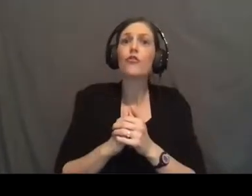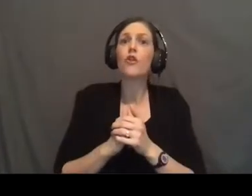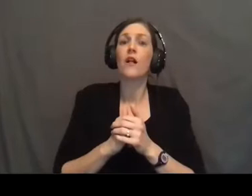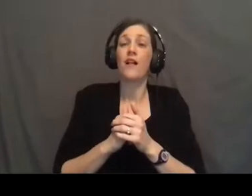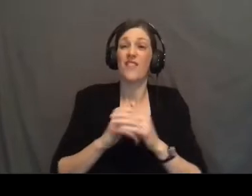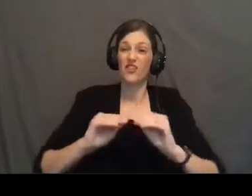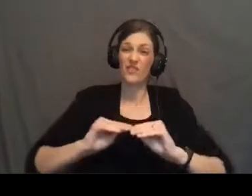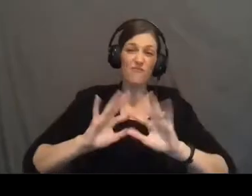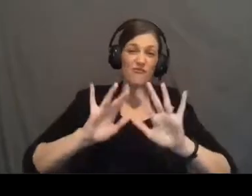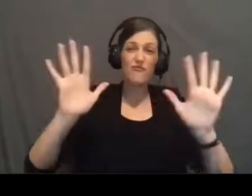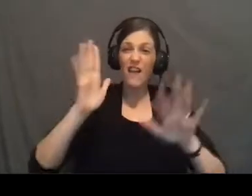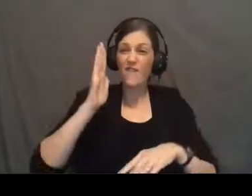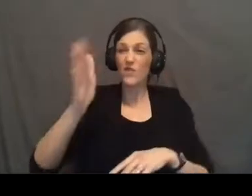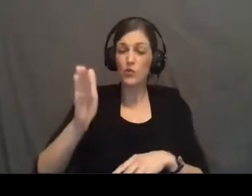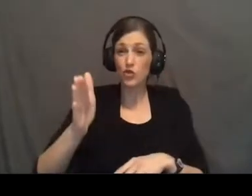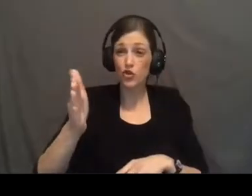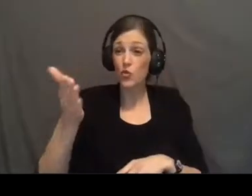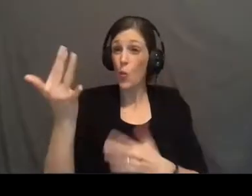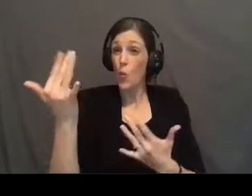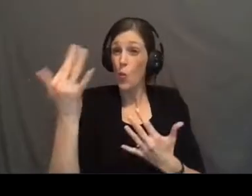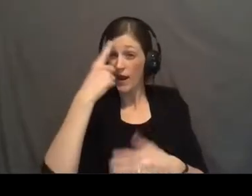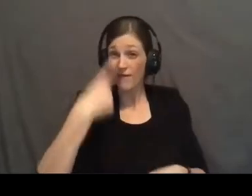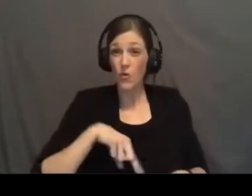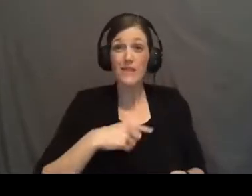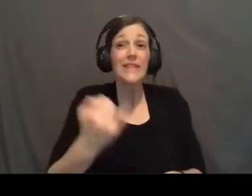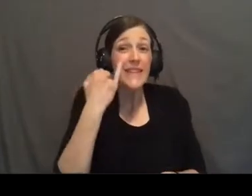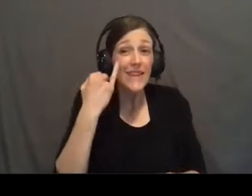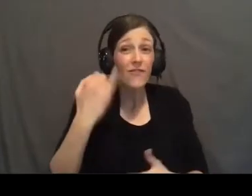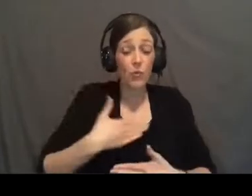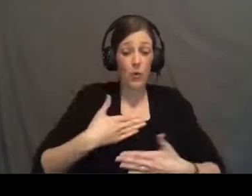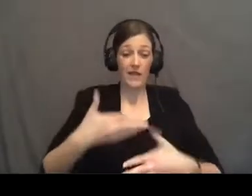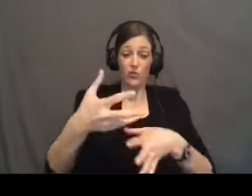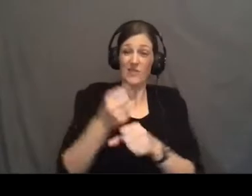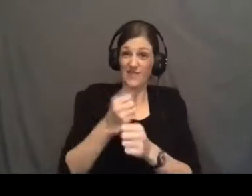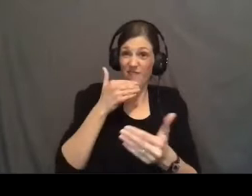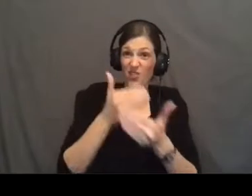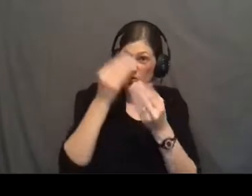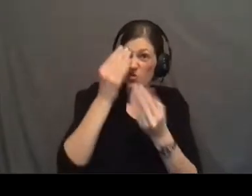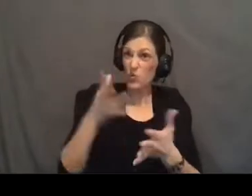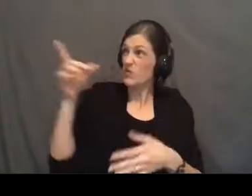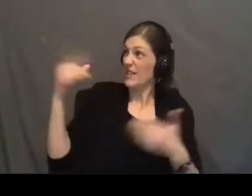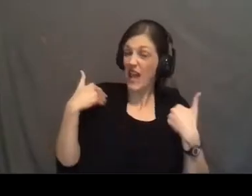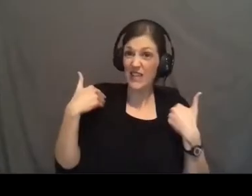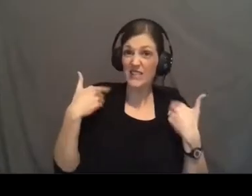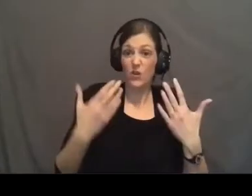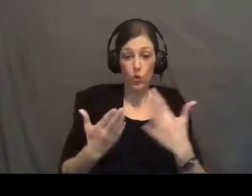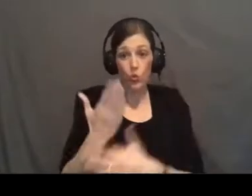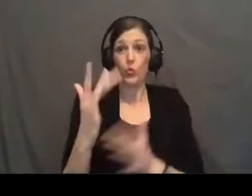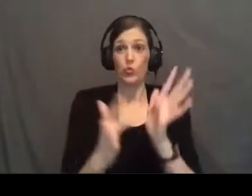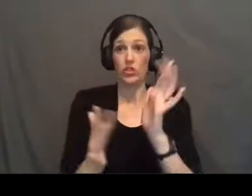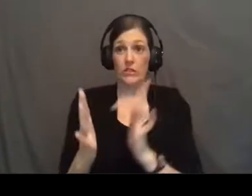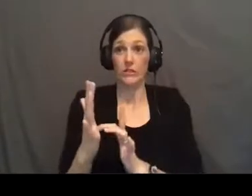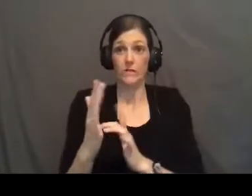a bright future that awaits us if we are willing to receive the good news that he has for us through Jesus.